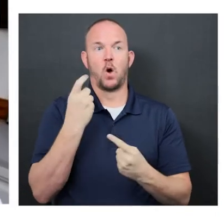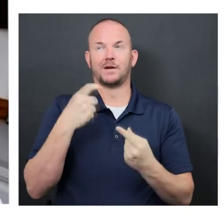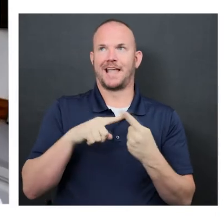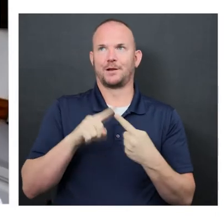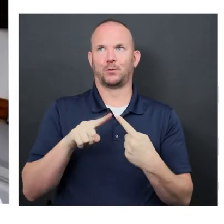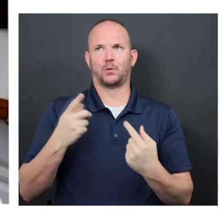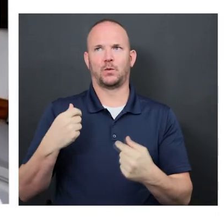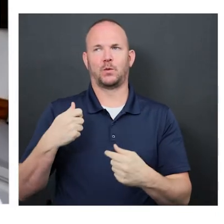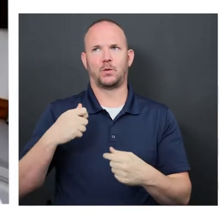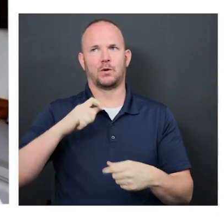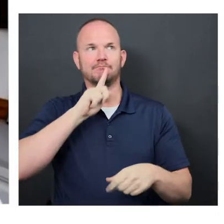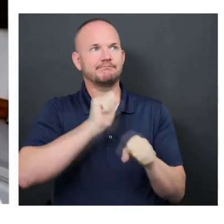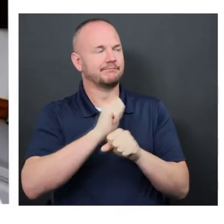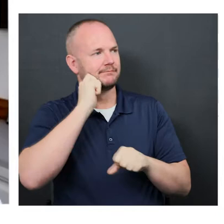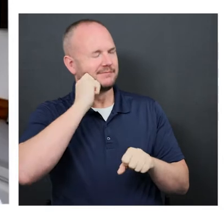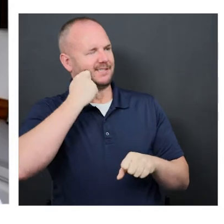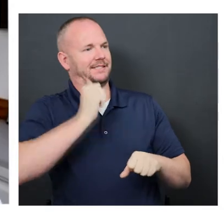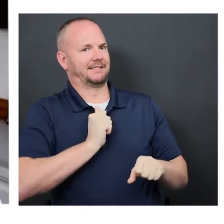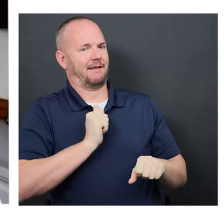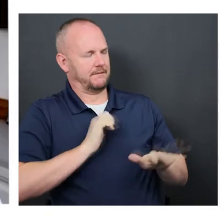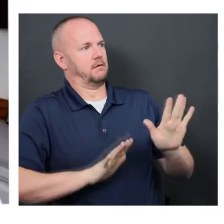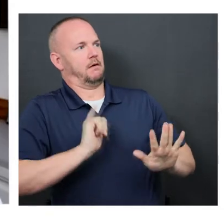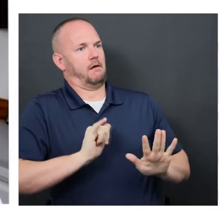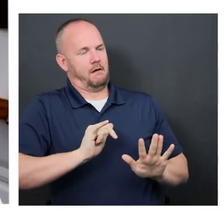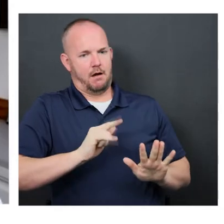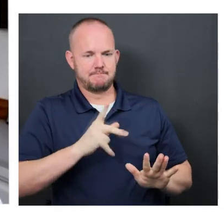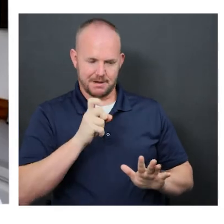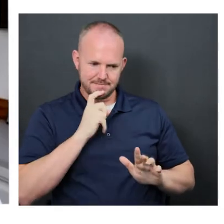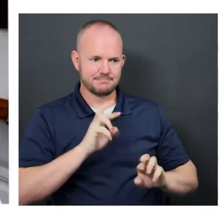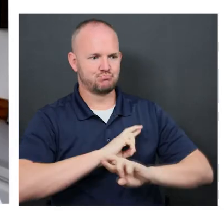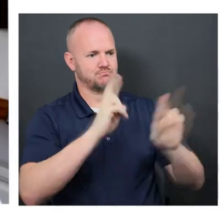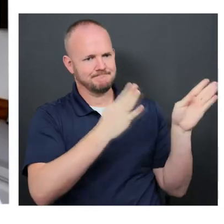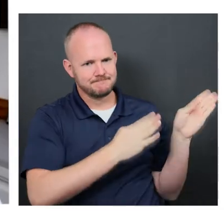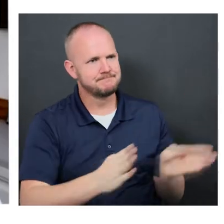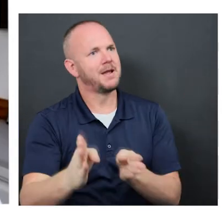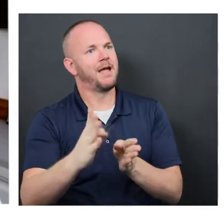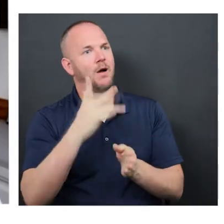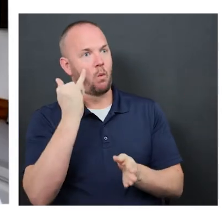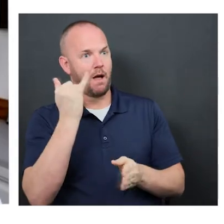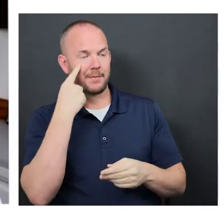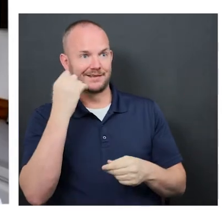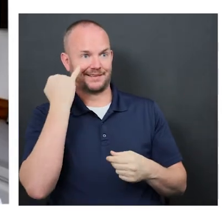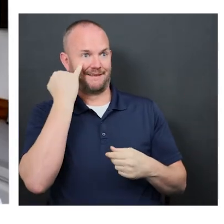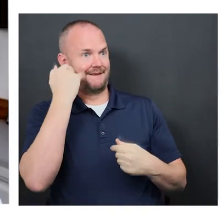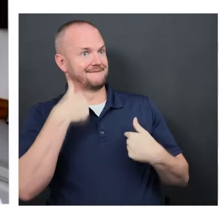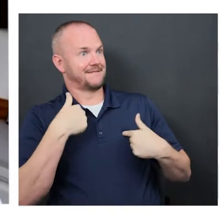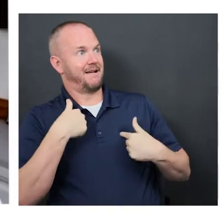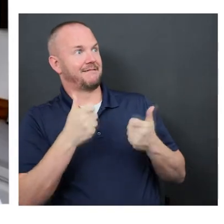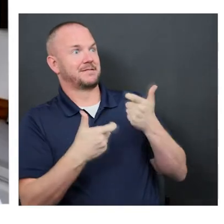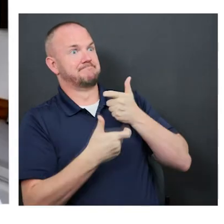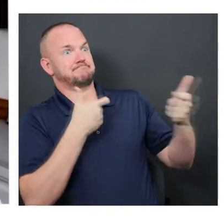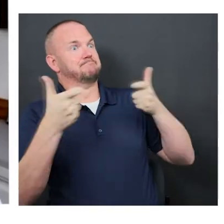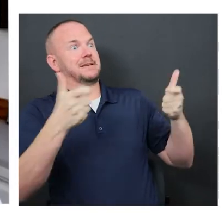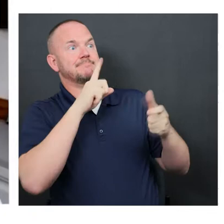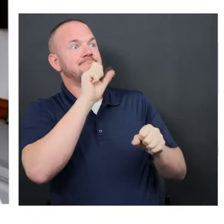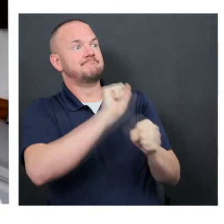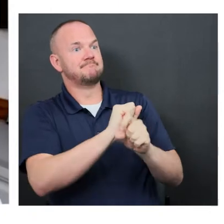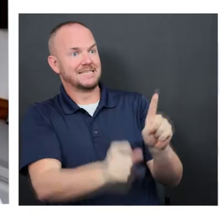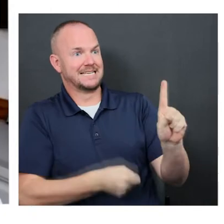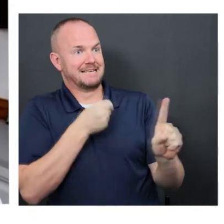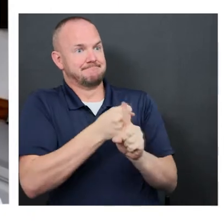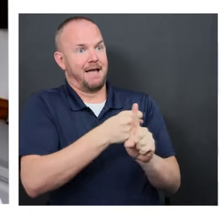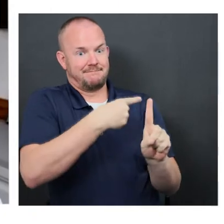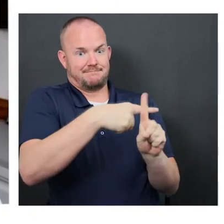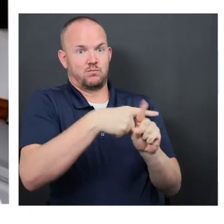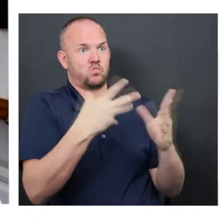myself because I couldn't have prepared myself better for that, but best thing that I have, the biggest asset that I have is